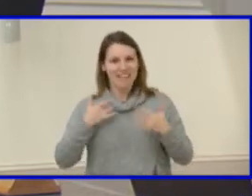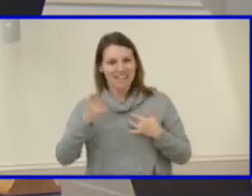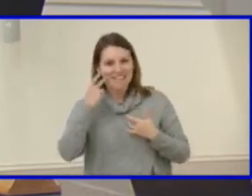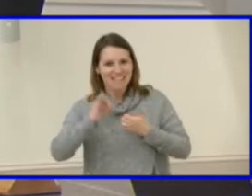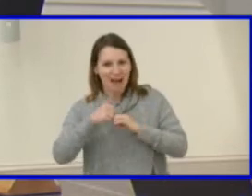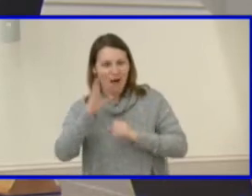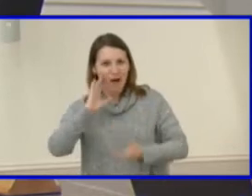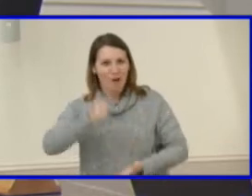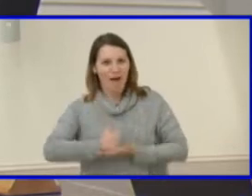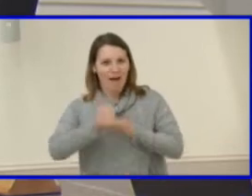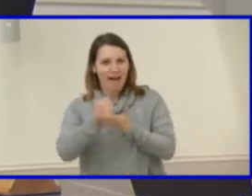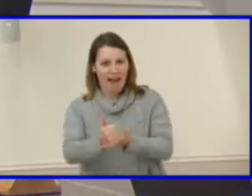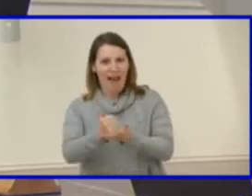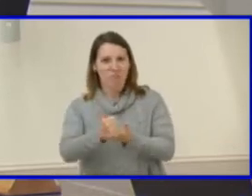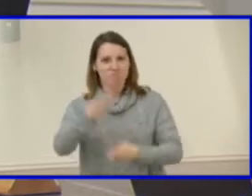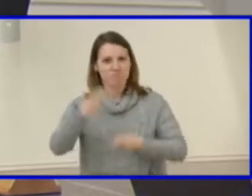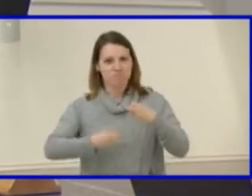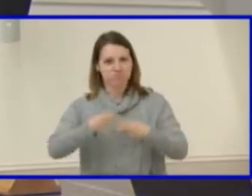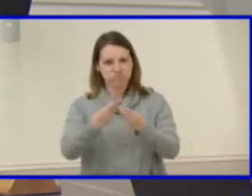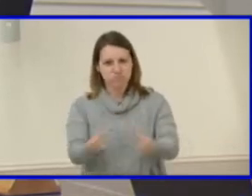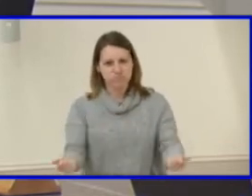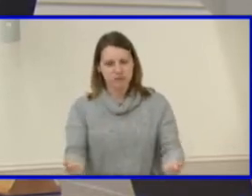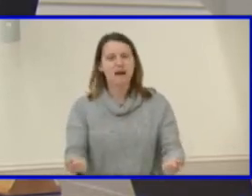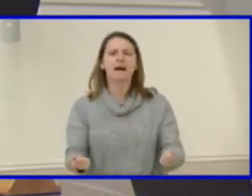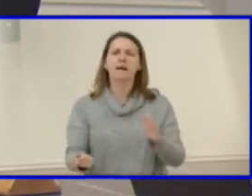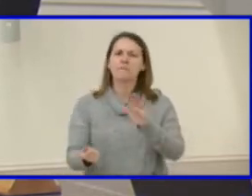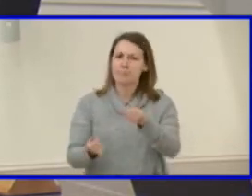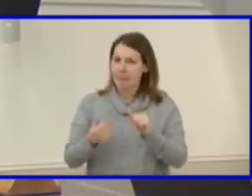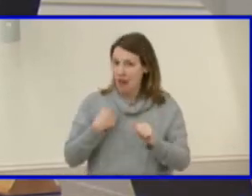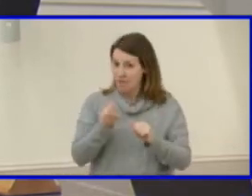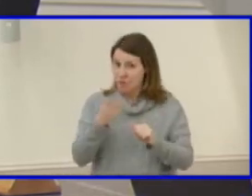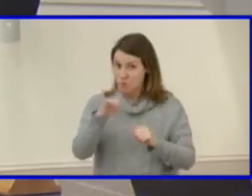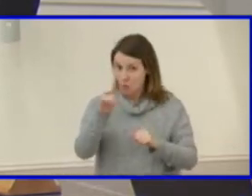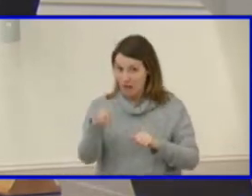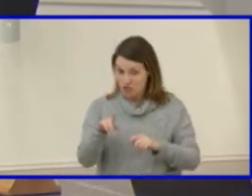our families navigate. I do have a couple of questions.